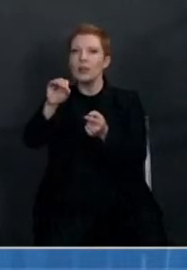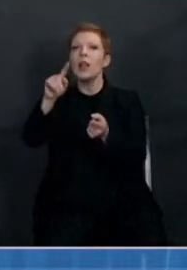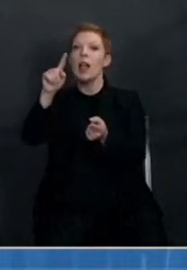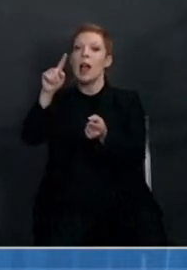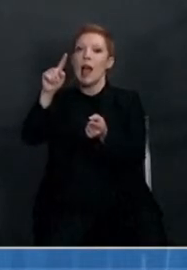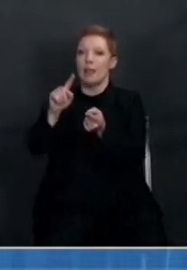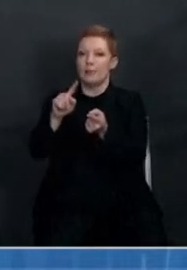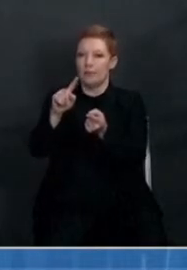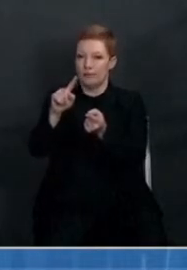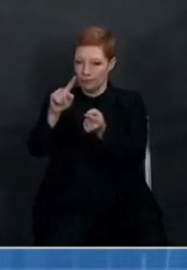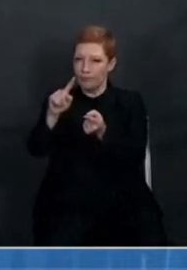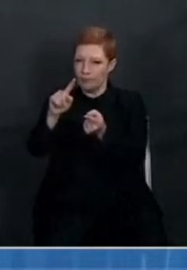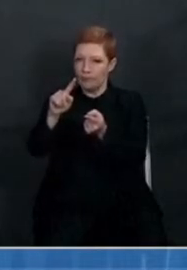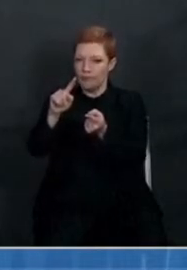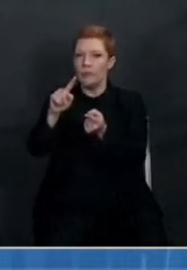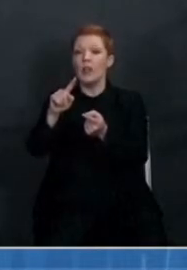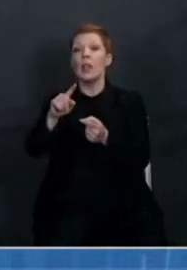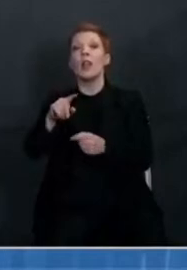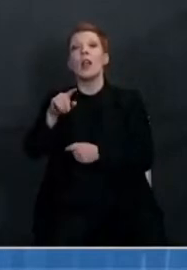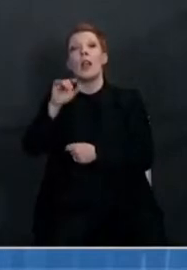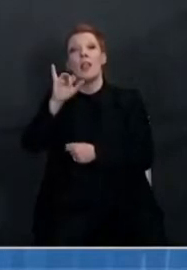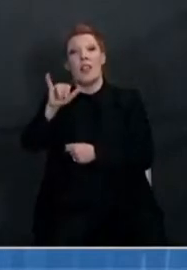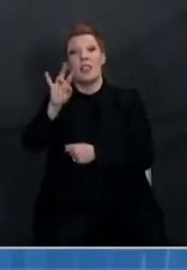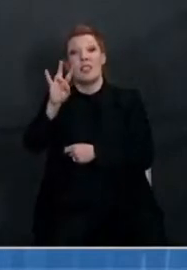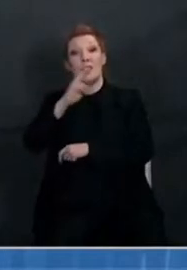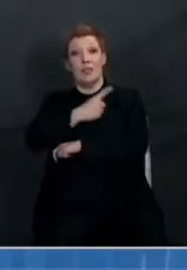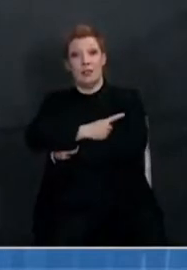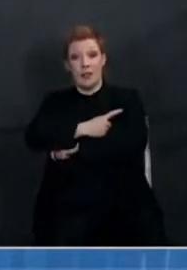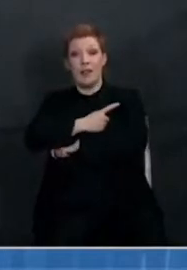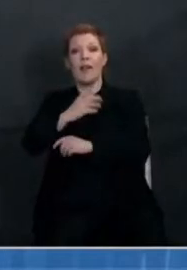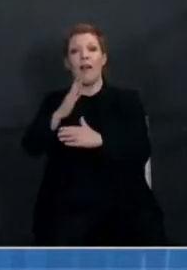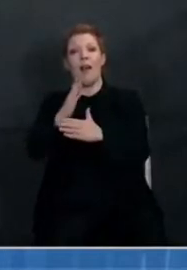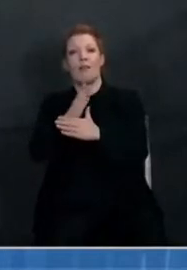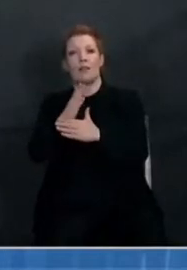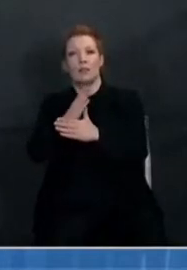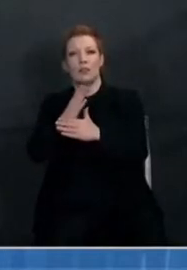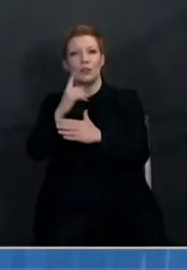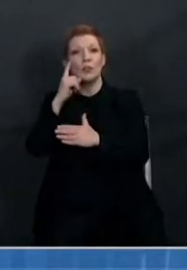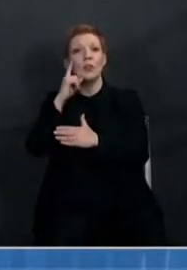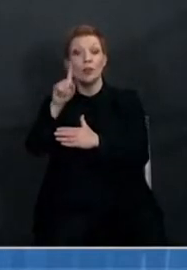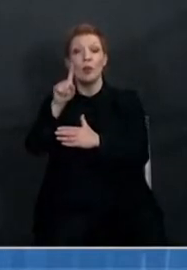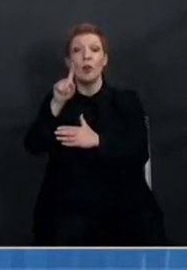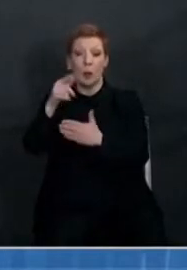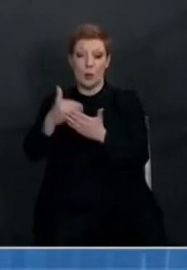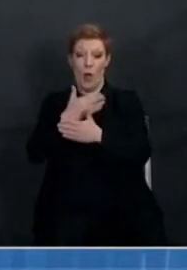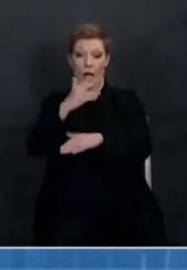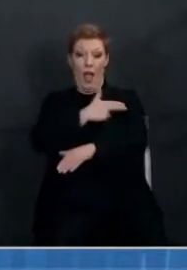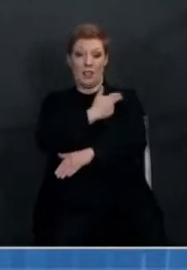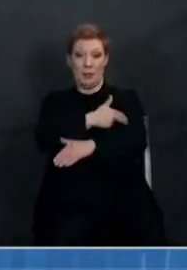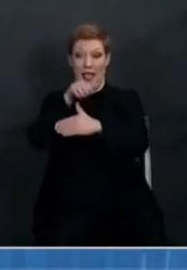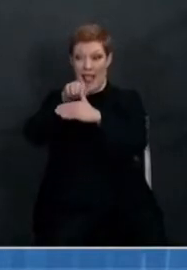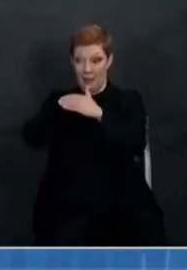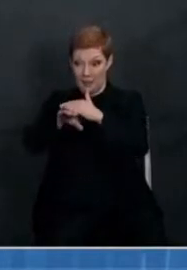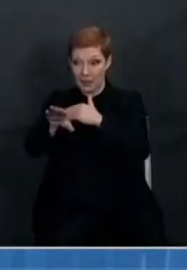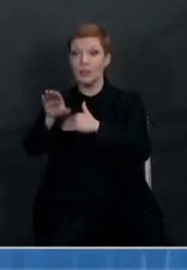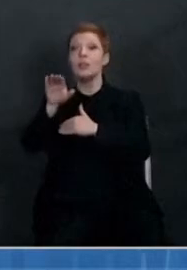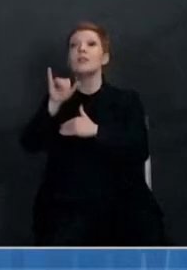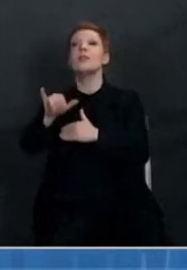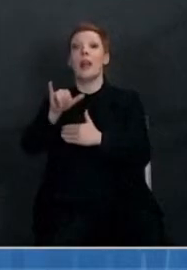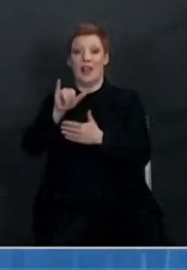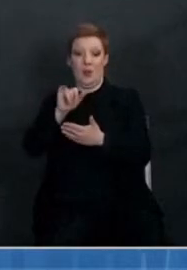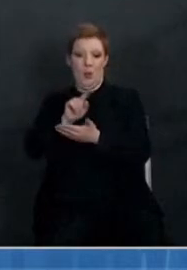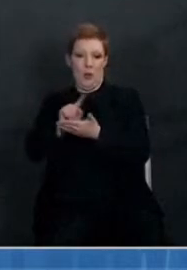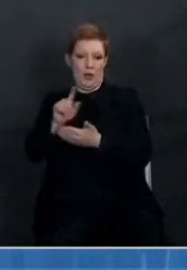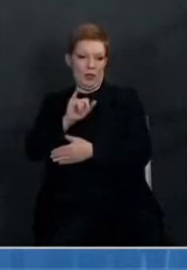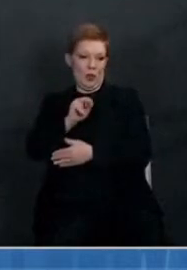cases per day. The seven-day average of new hospital admissions for patients with COVID-19 during the week of January 23rd to